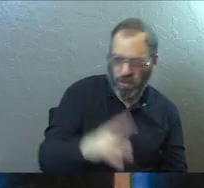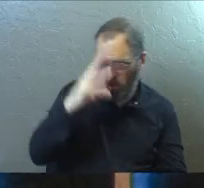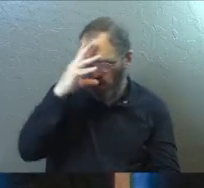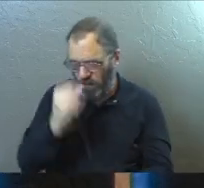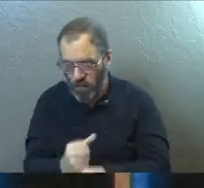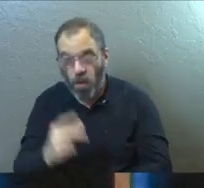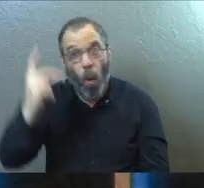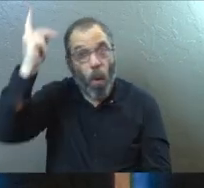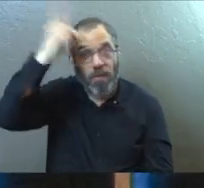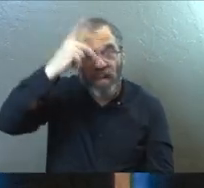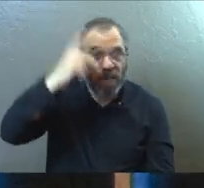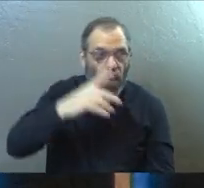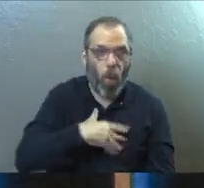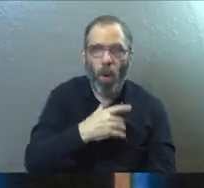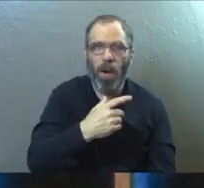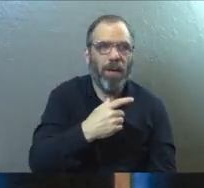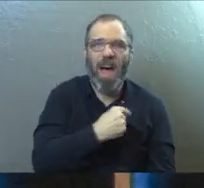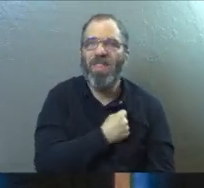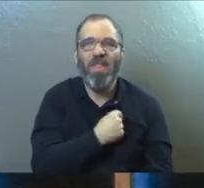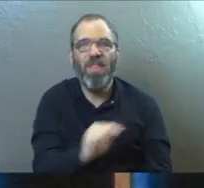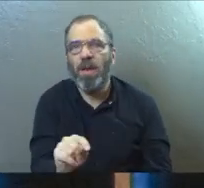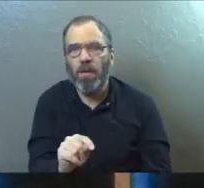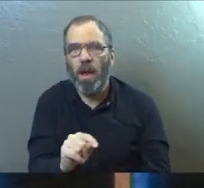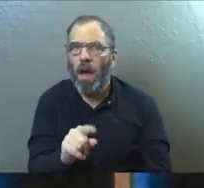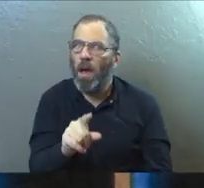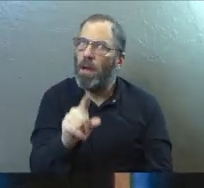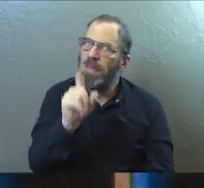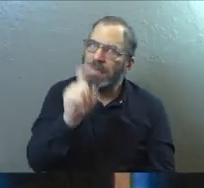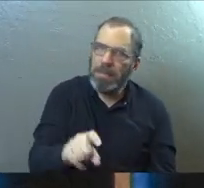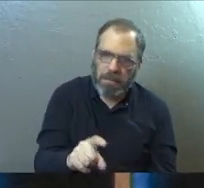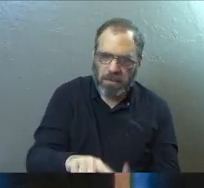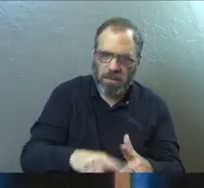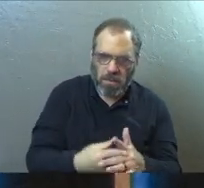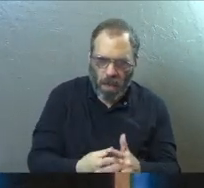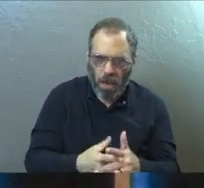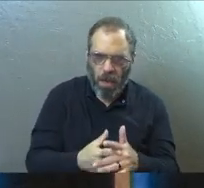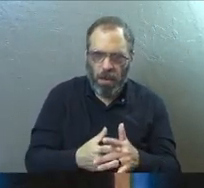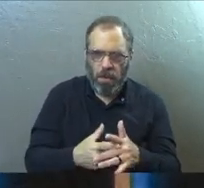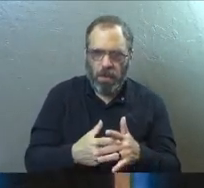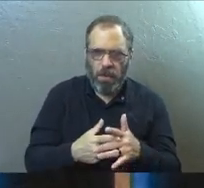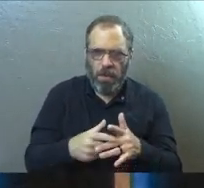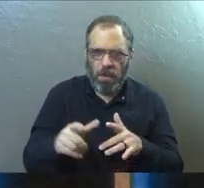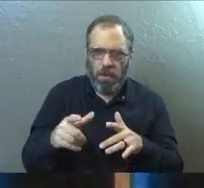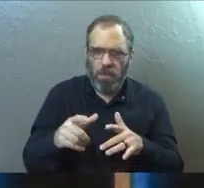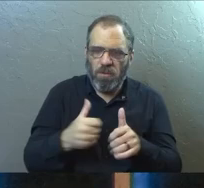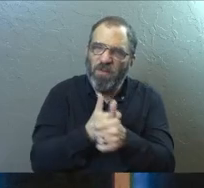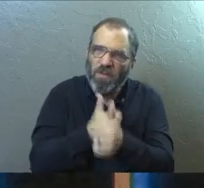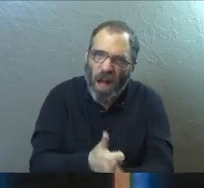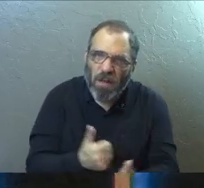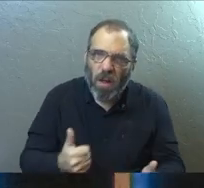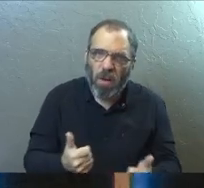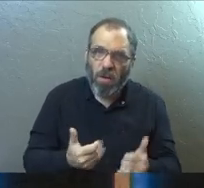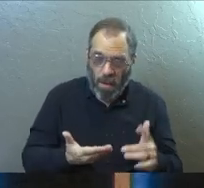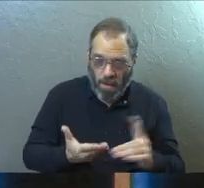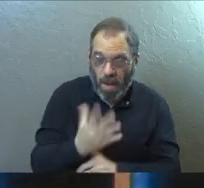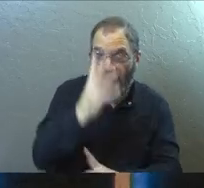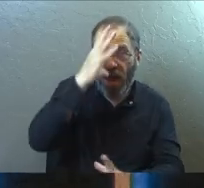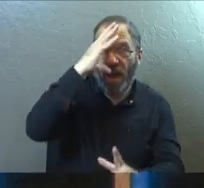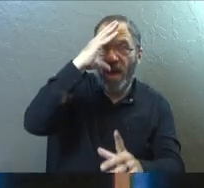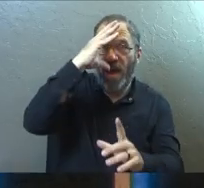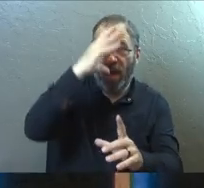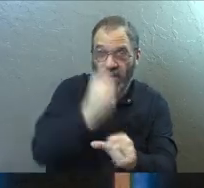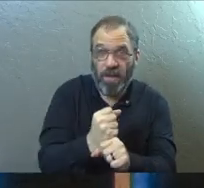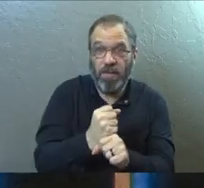faith or a philosophy or a theory for you. It's got to be what you actually start to walk out. By faith.